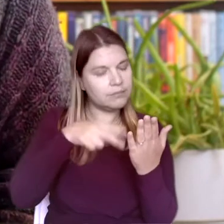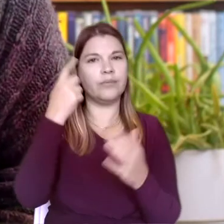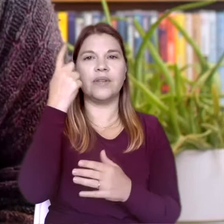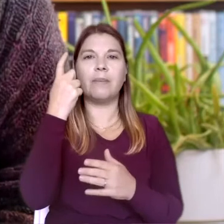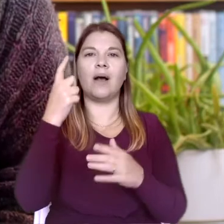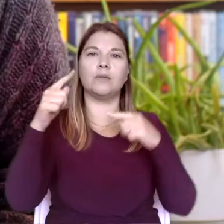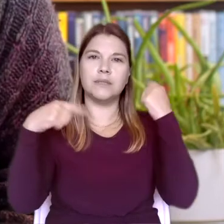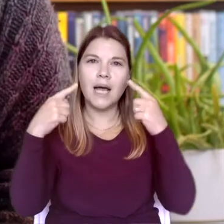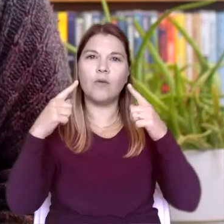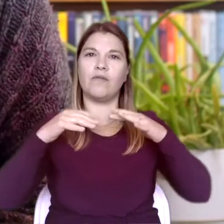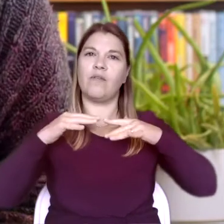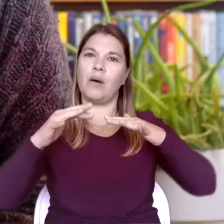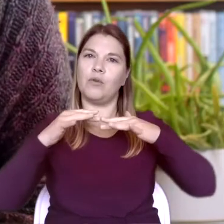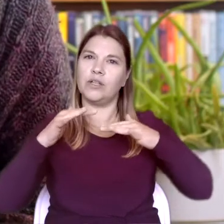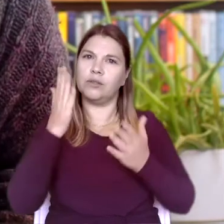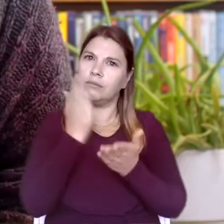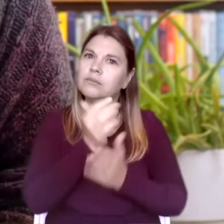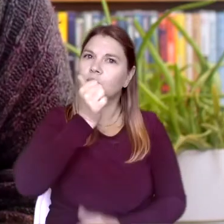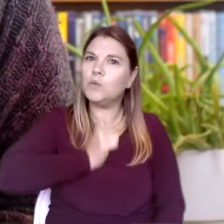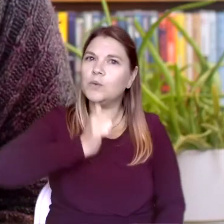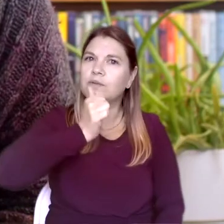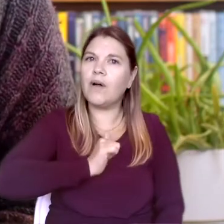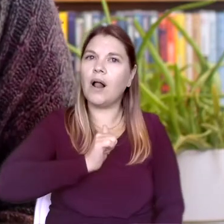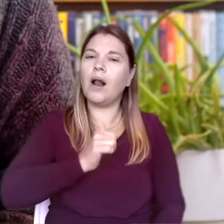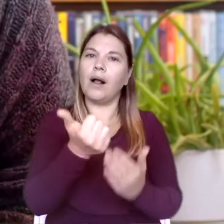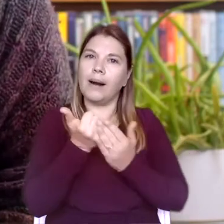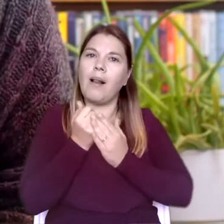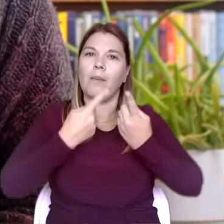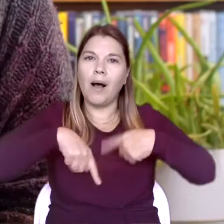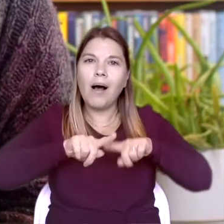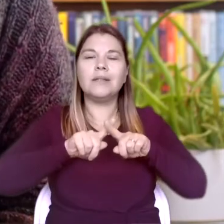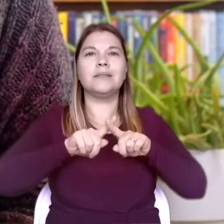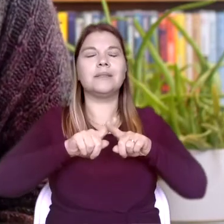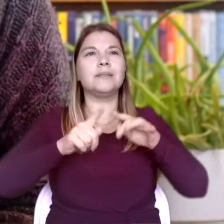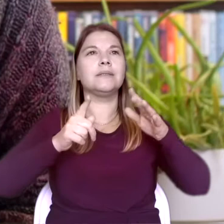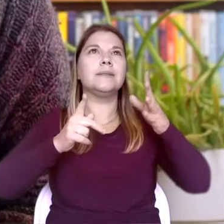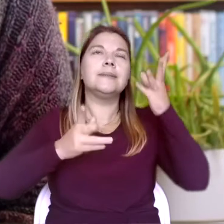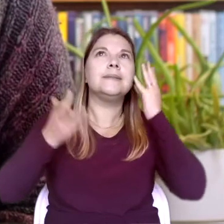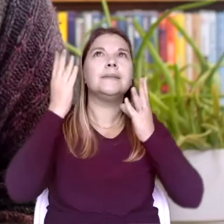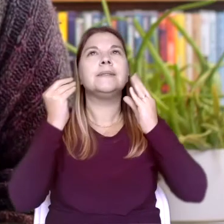and how they can assist us in finding a little bit of calm and balance in our daily lives.